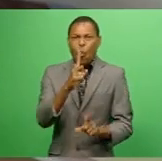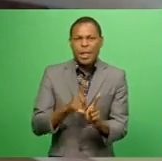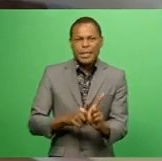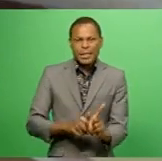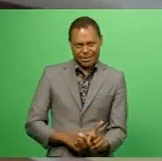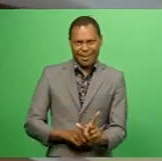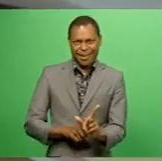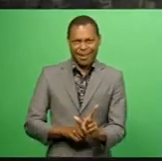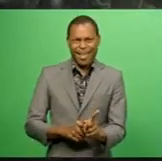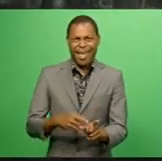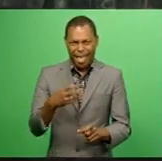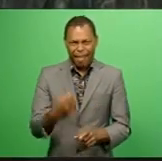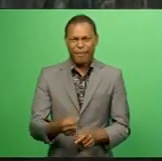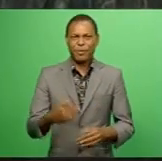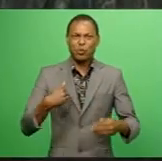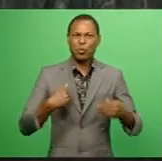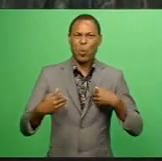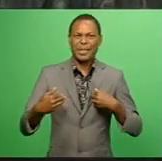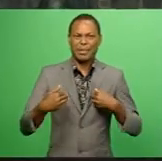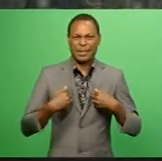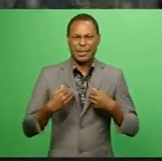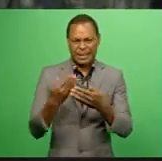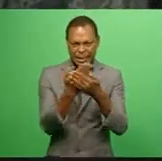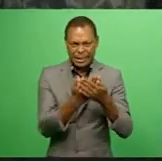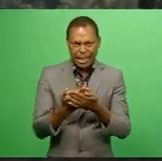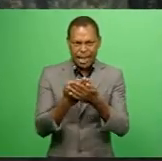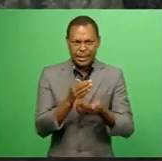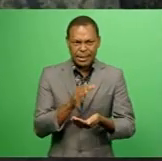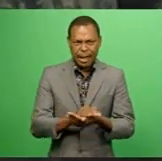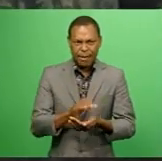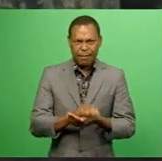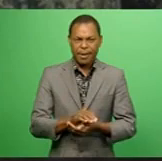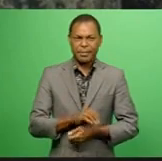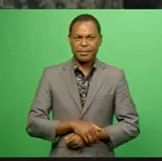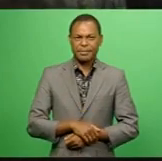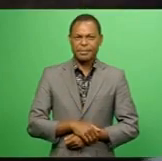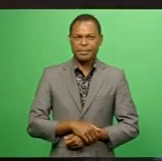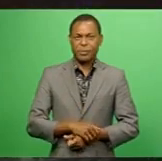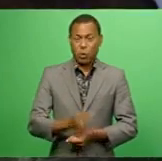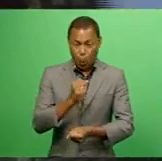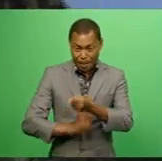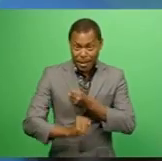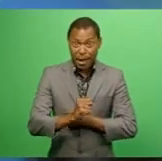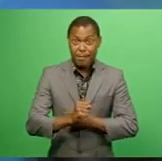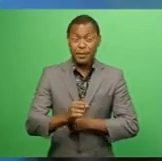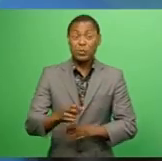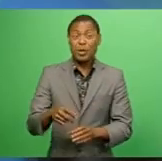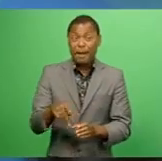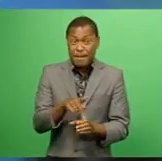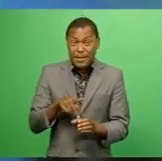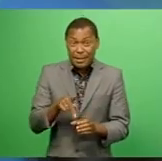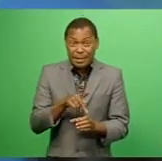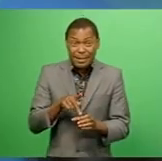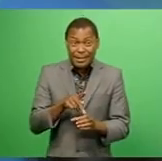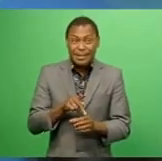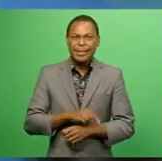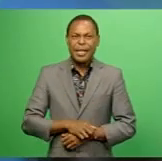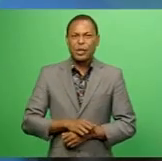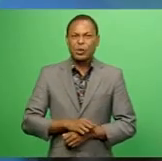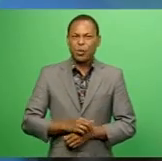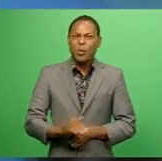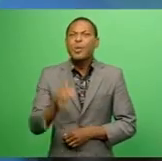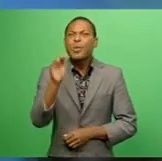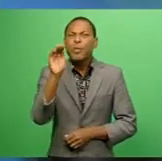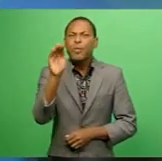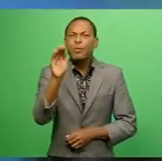student, Azekaswami, to study Kava. It will coming into a pharmaceutical product later on in the future, and that's going